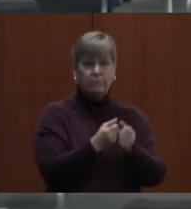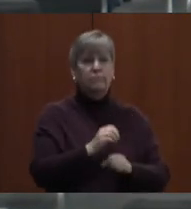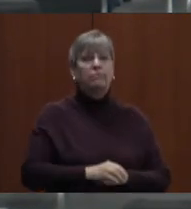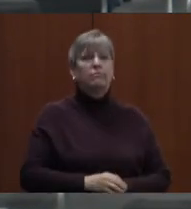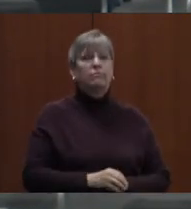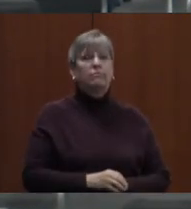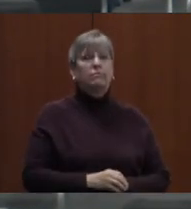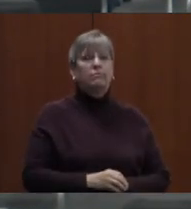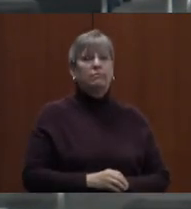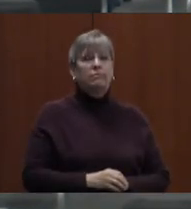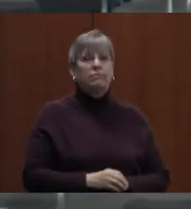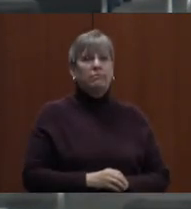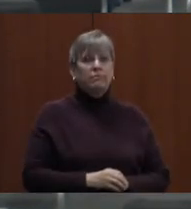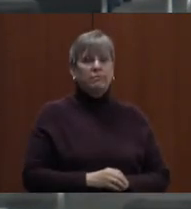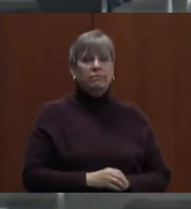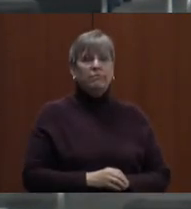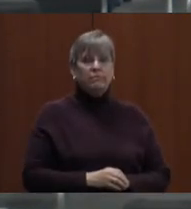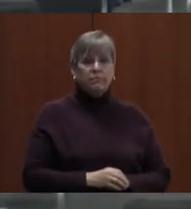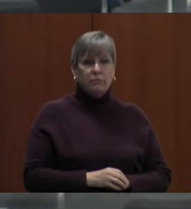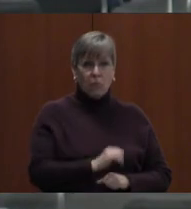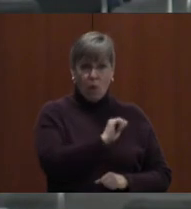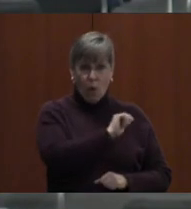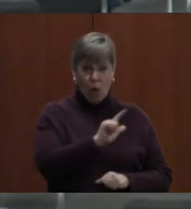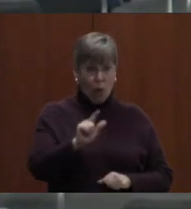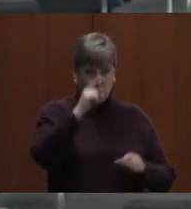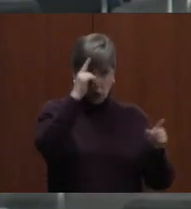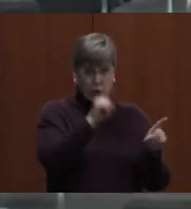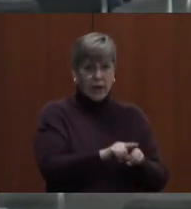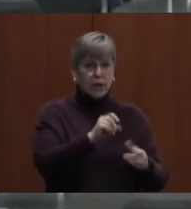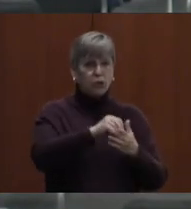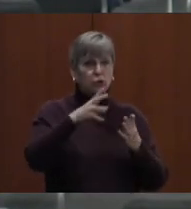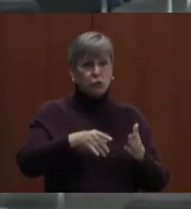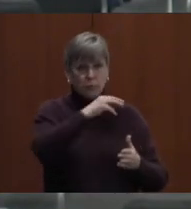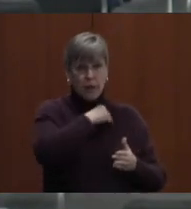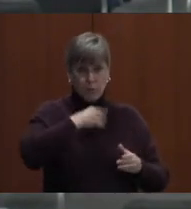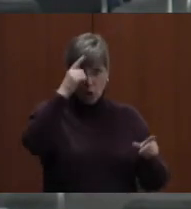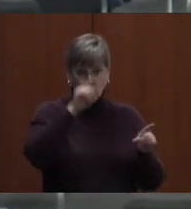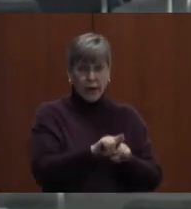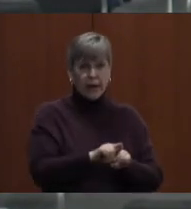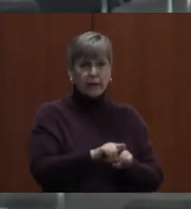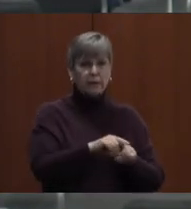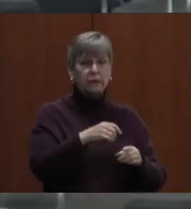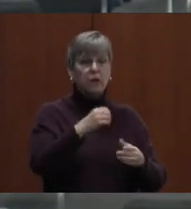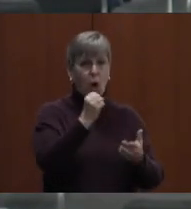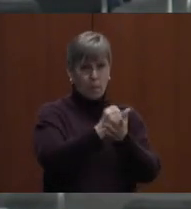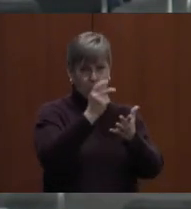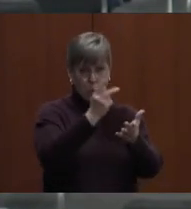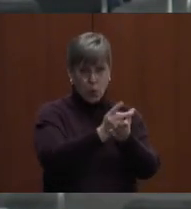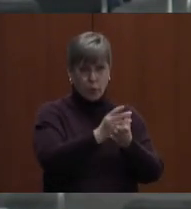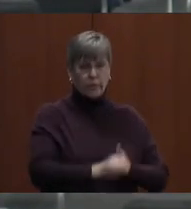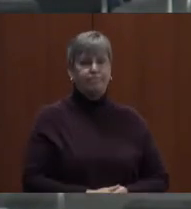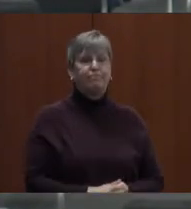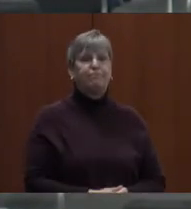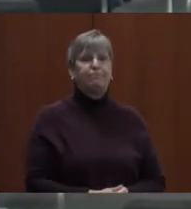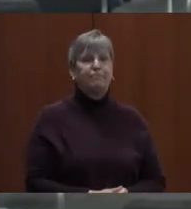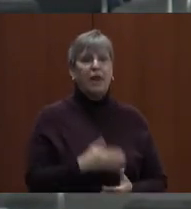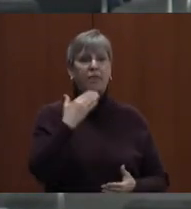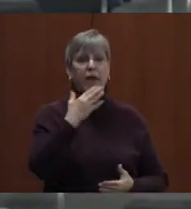Okay, we have seven affirmative. Student member concurs. Motion carries. Thank you, Mr. Brandenburg. Thank you very much.